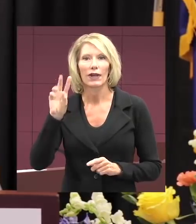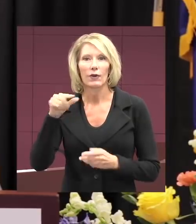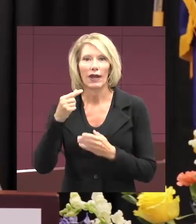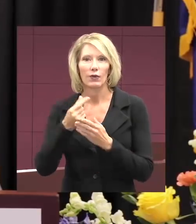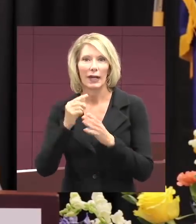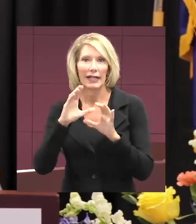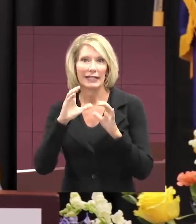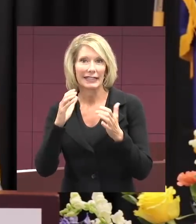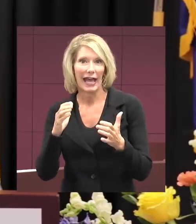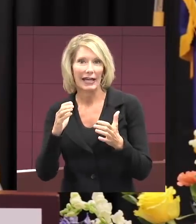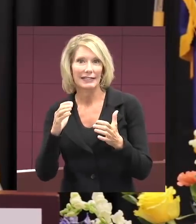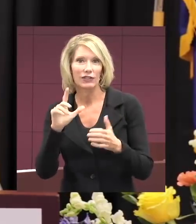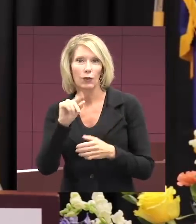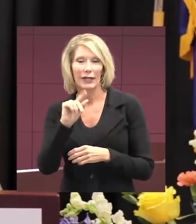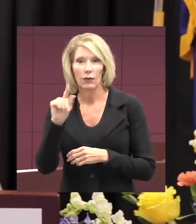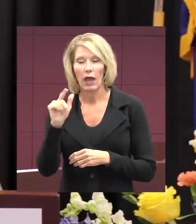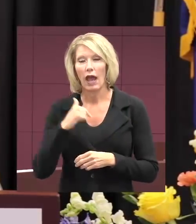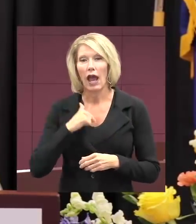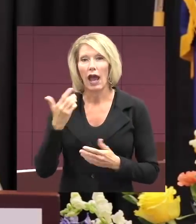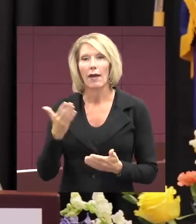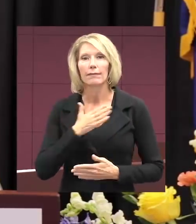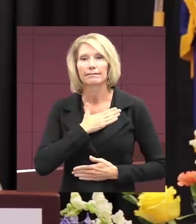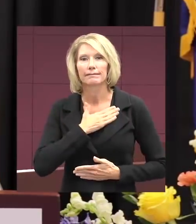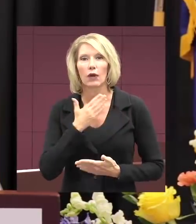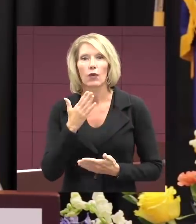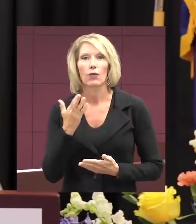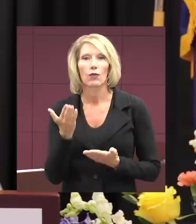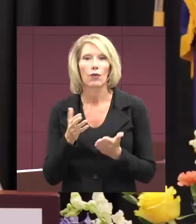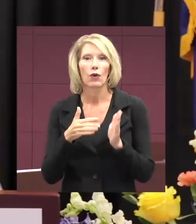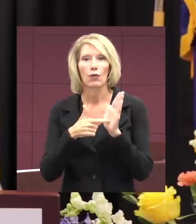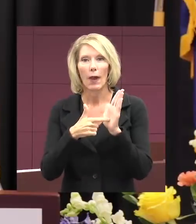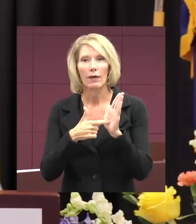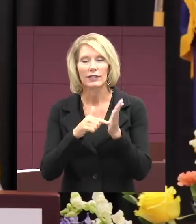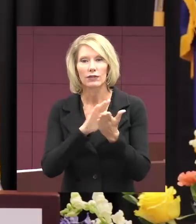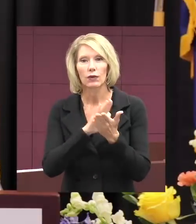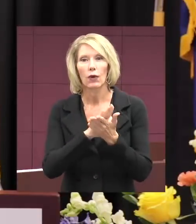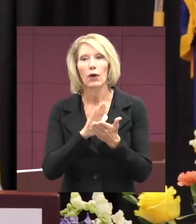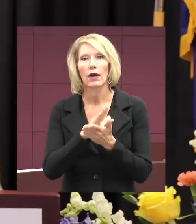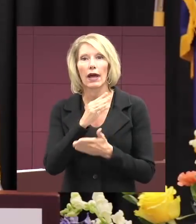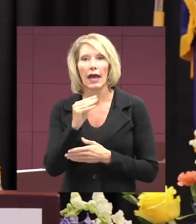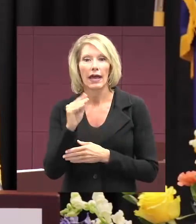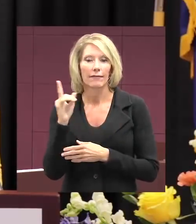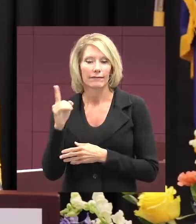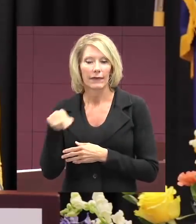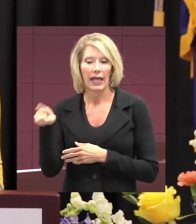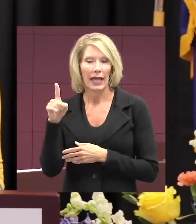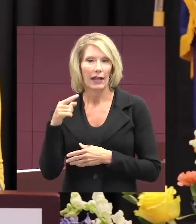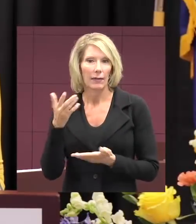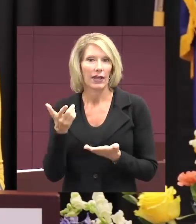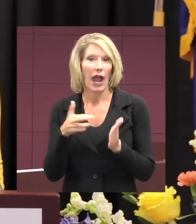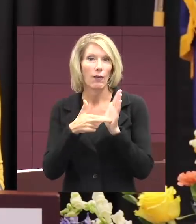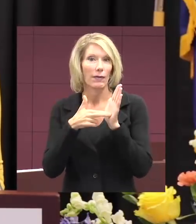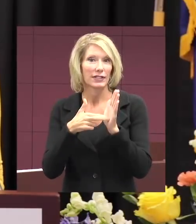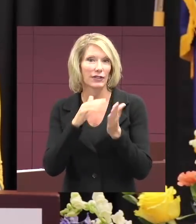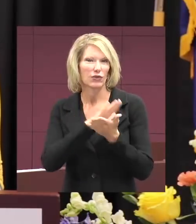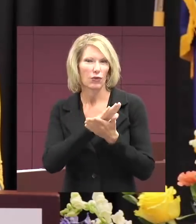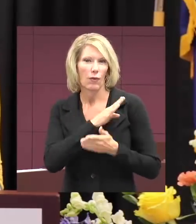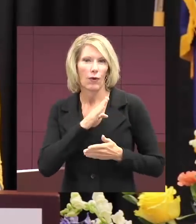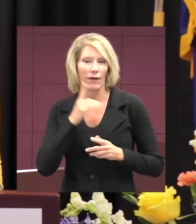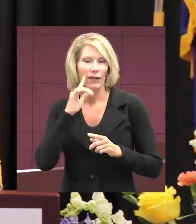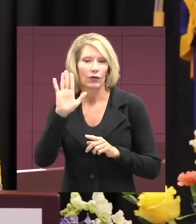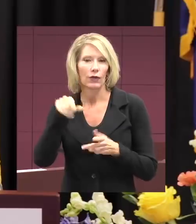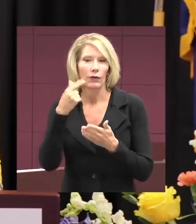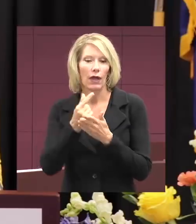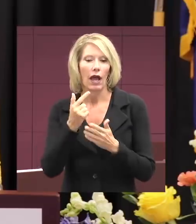of 2020, I am pleased to represent the school board and the Omaha Public Schools at your commencement. I am honored to accept the